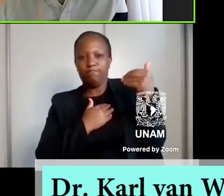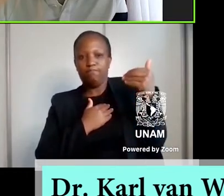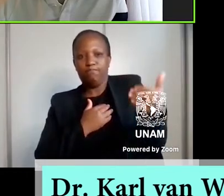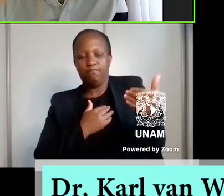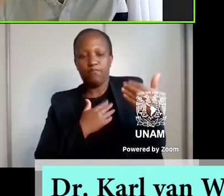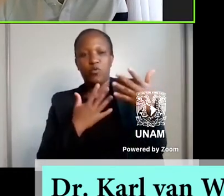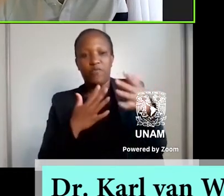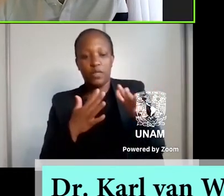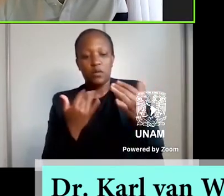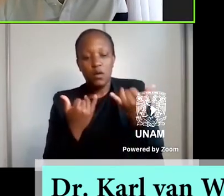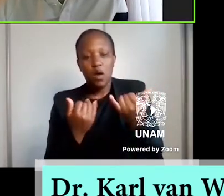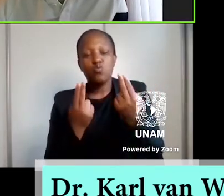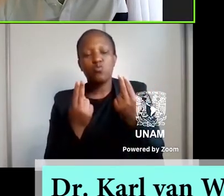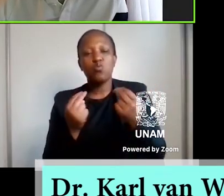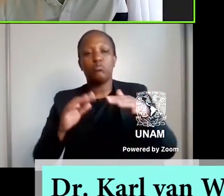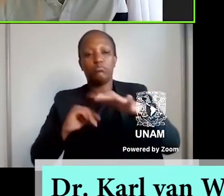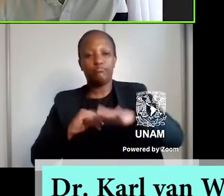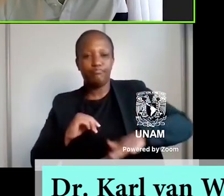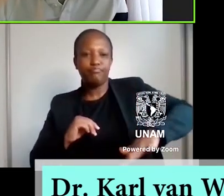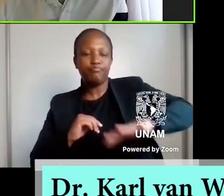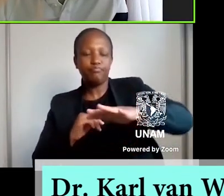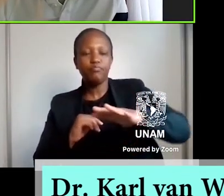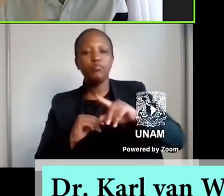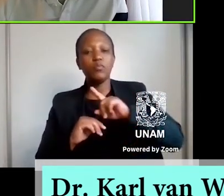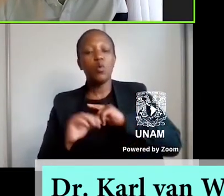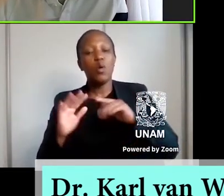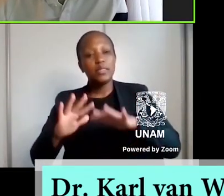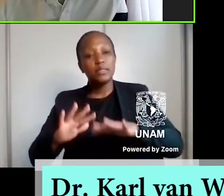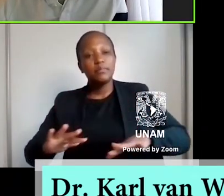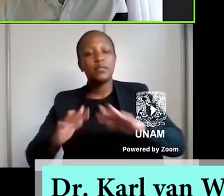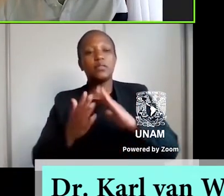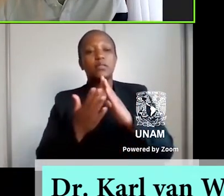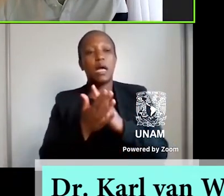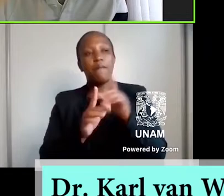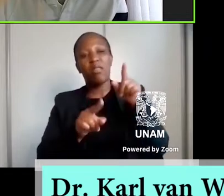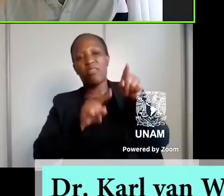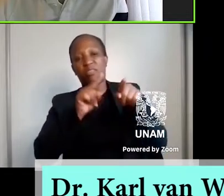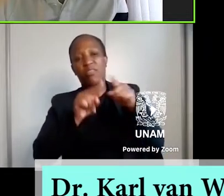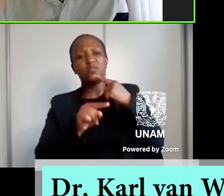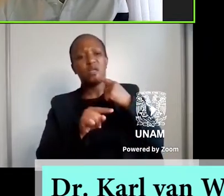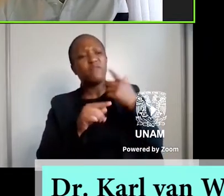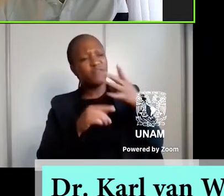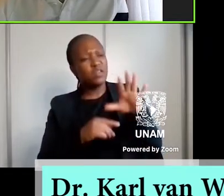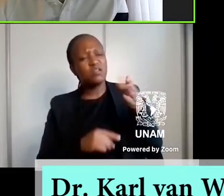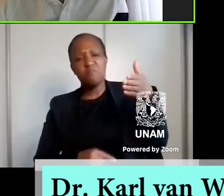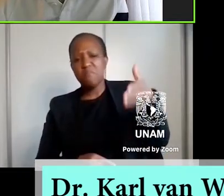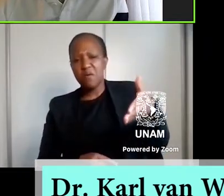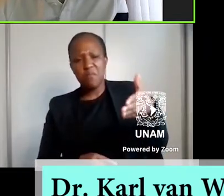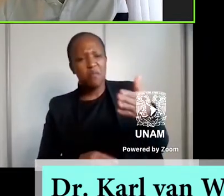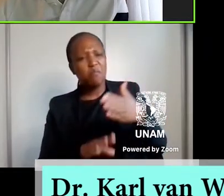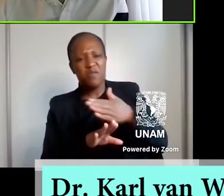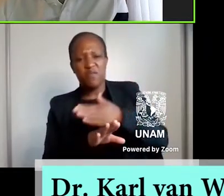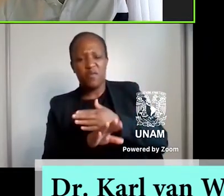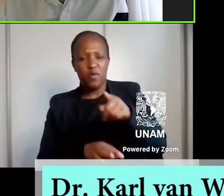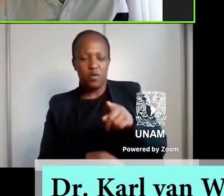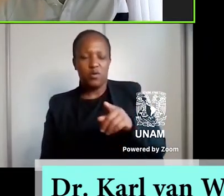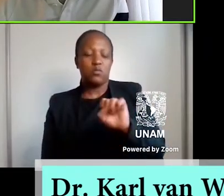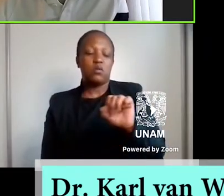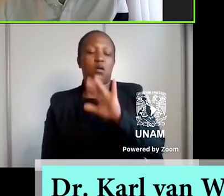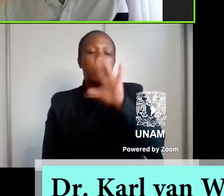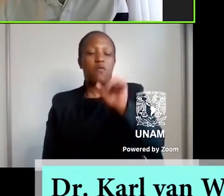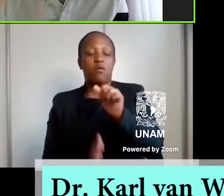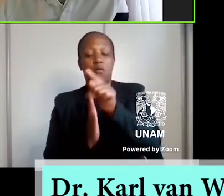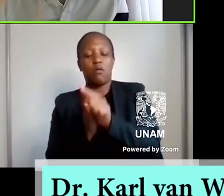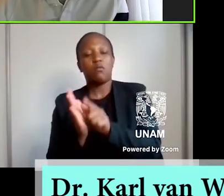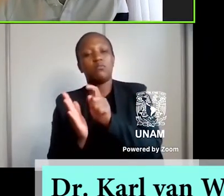stasis, one multiplied by the stasis that some critics assumed was there to begin with. Yet current South African literature seems to suggest